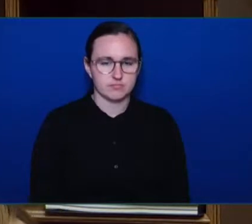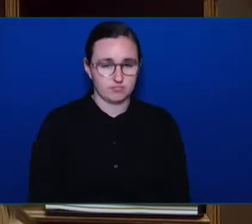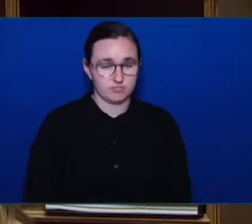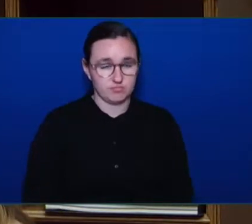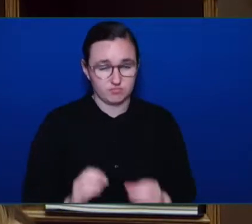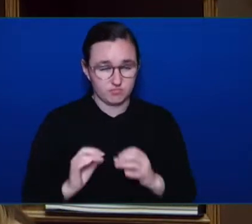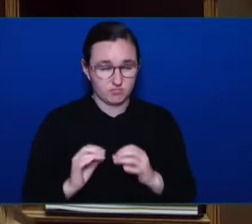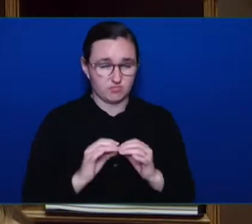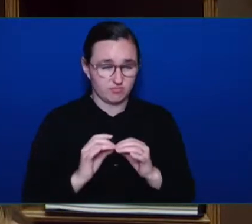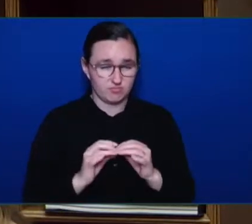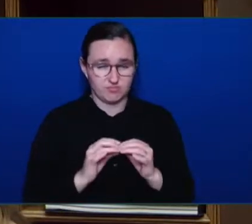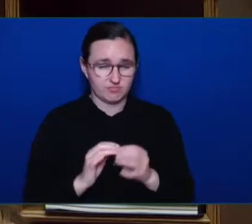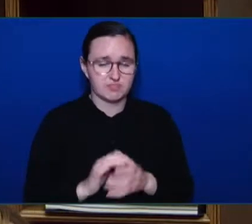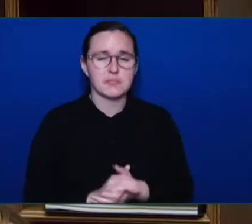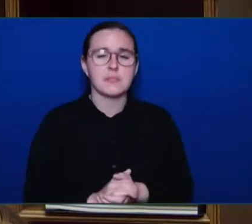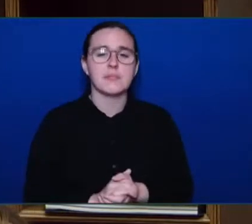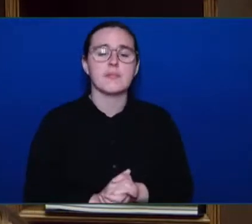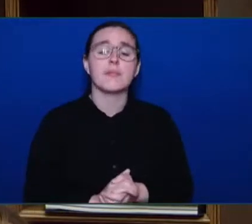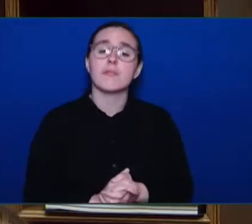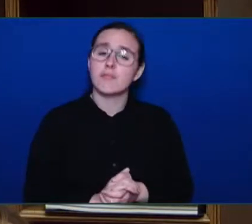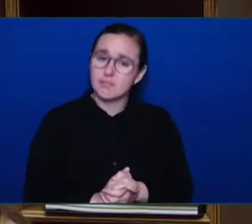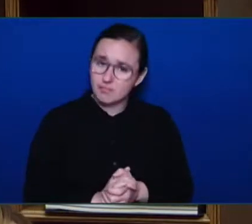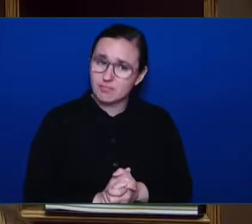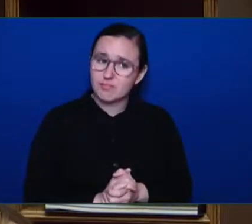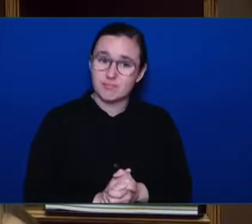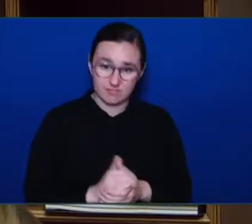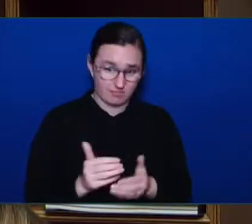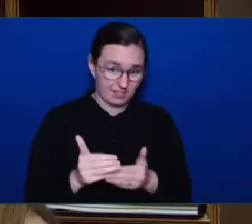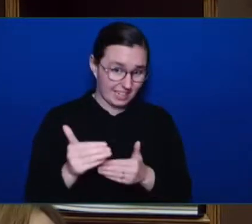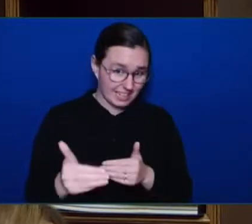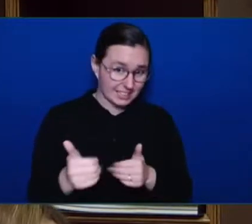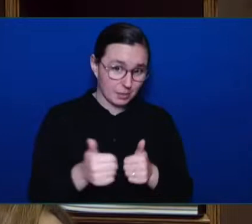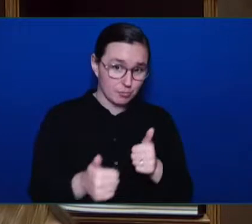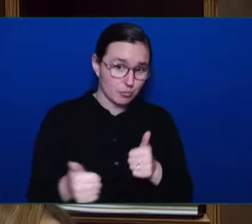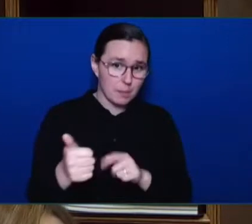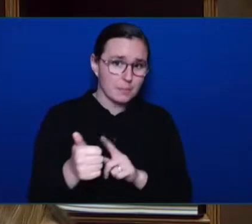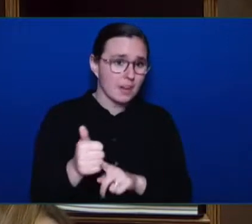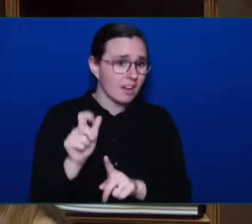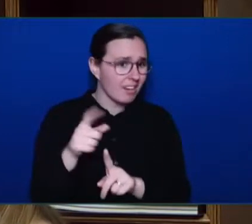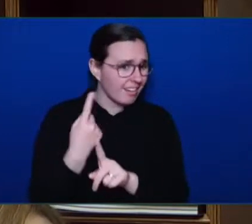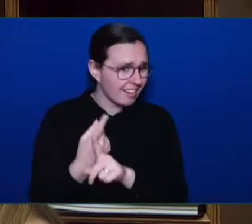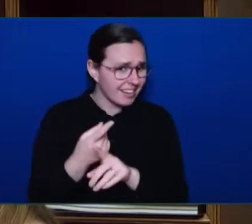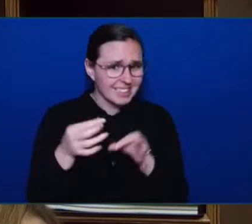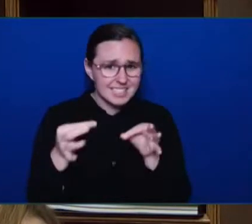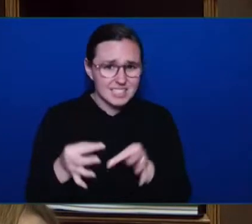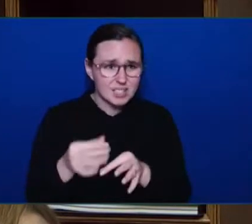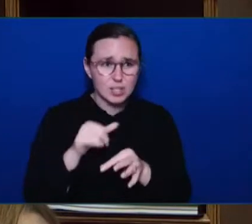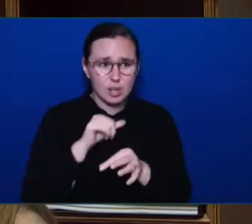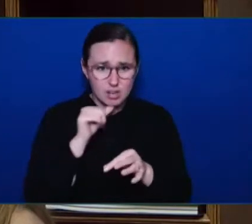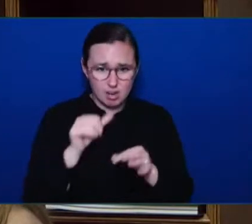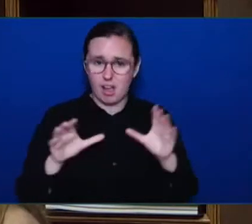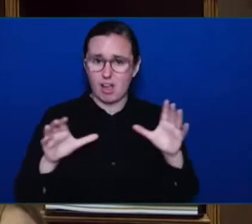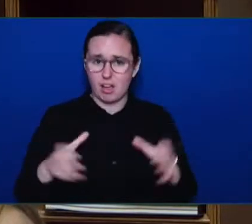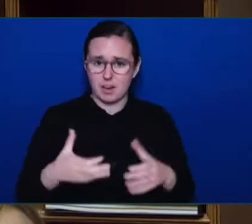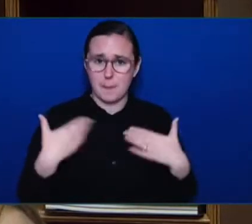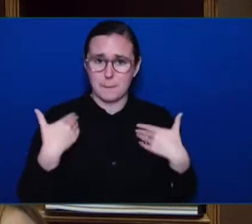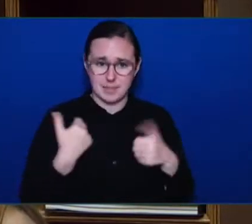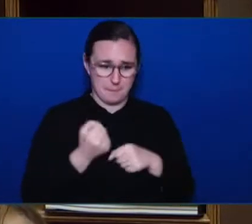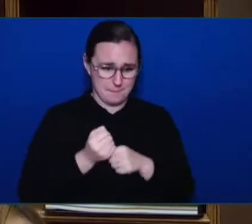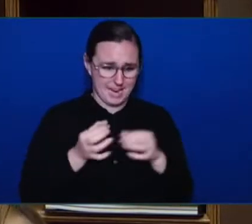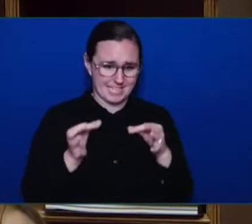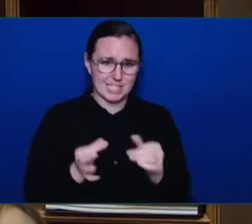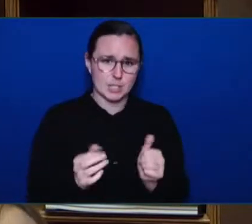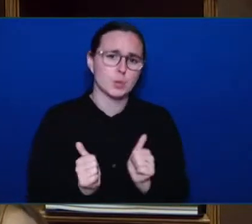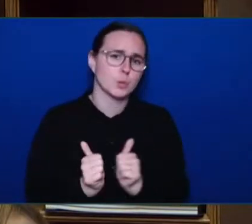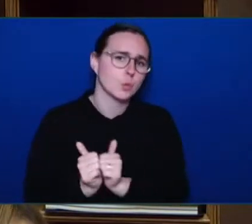premieres, designates don't make decisions. Cabinet makes decisions. And our Cabinet reviewed the hosting proposal that we received